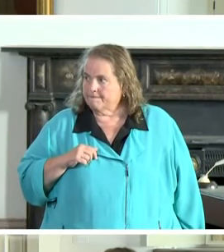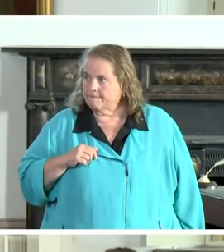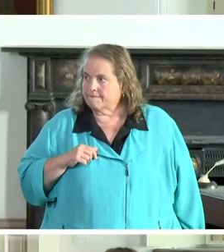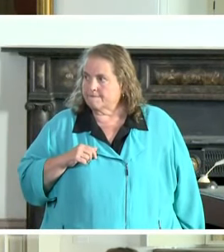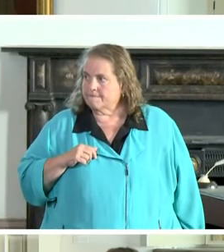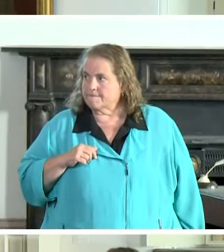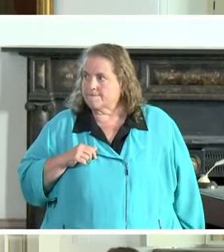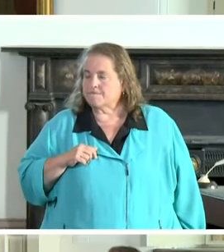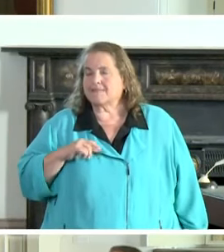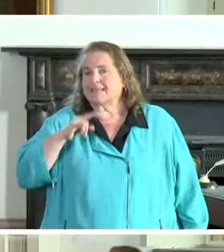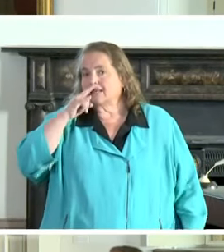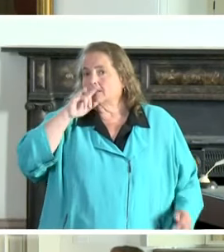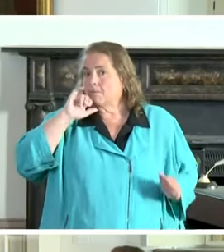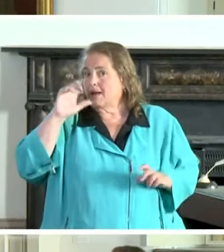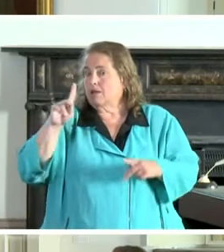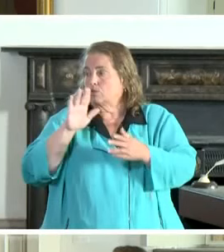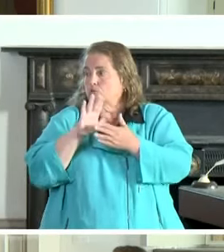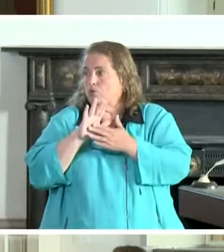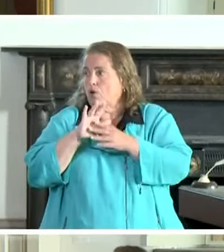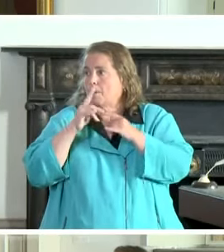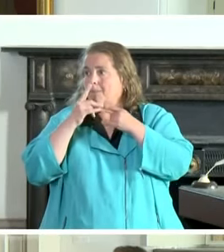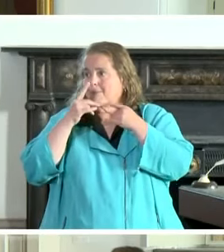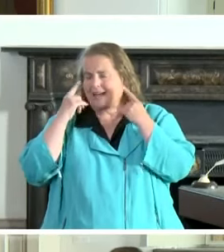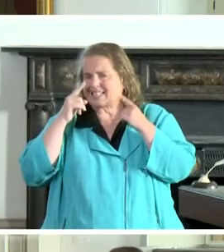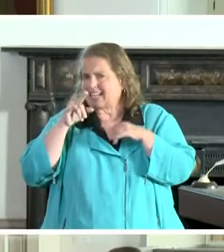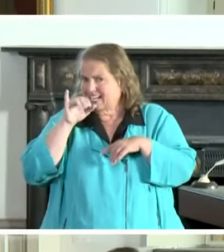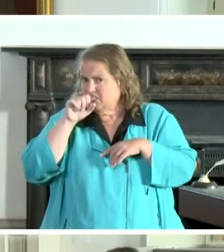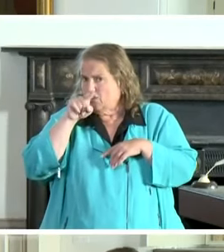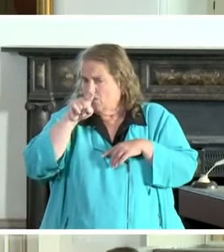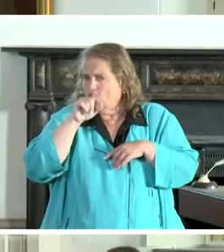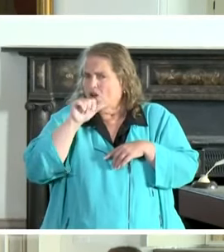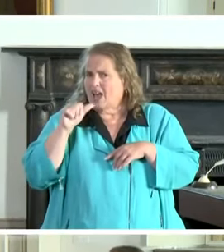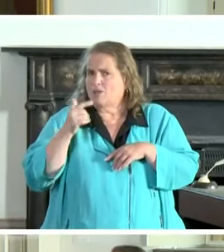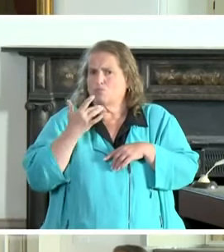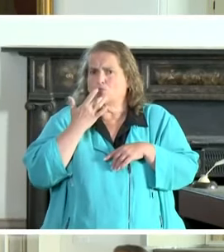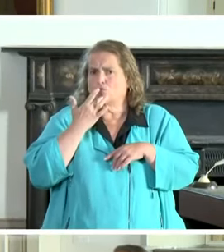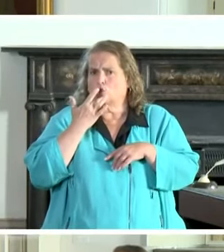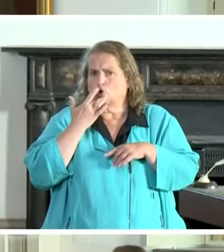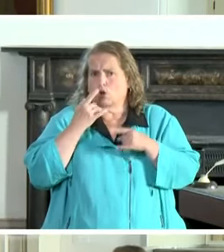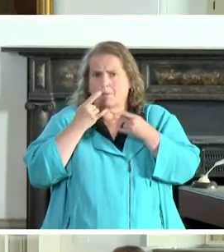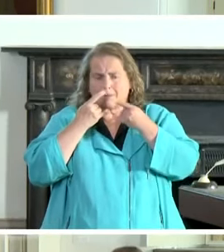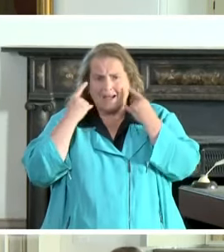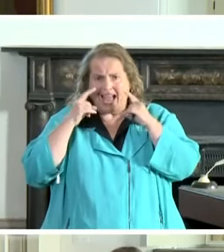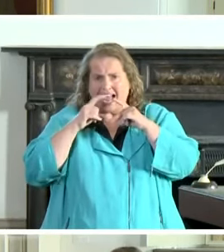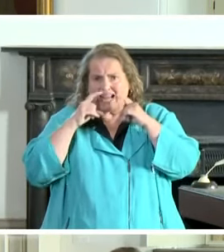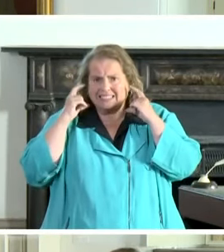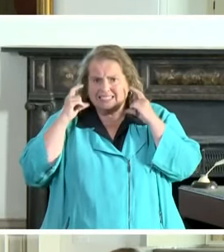course of masks. Number one, is there a current school mask or is that the control of the school?